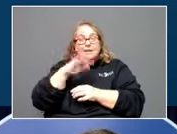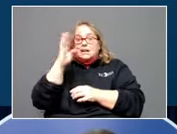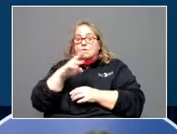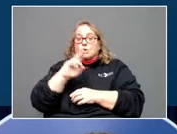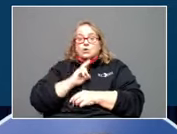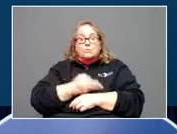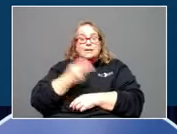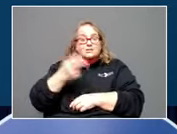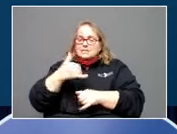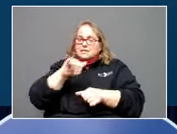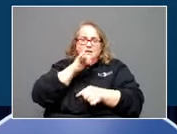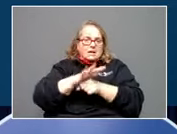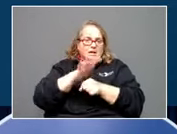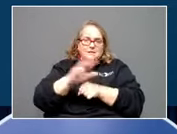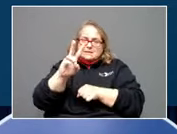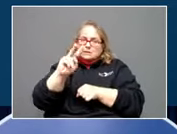enough. So keep going.